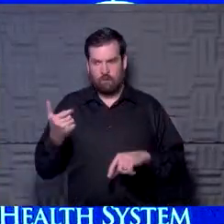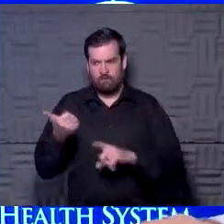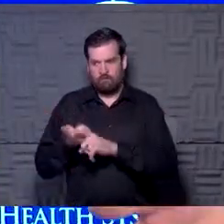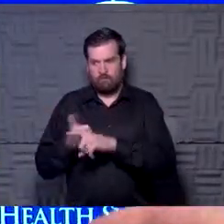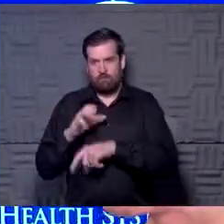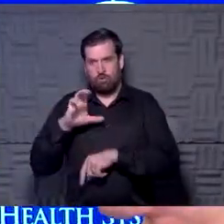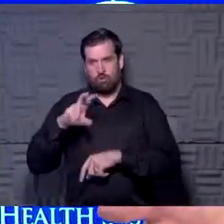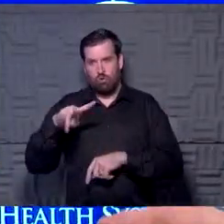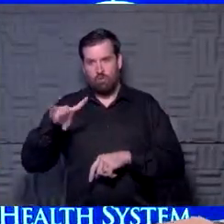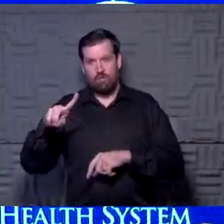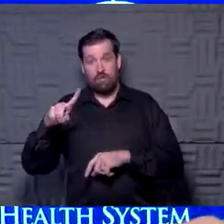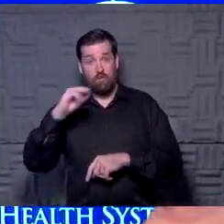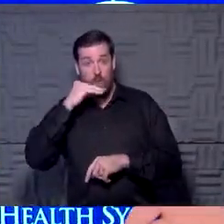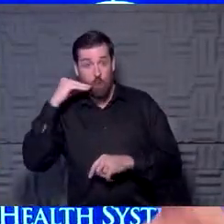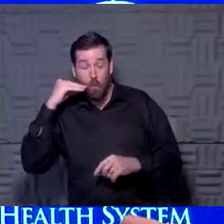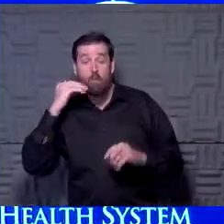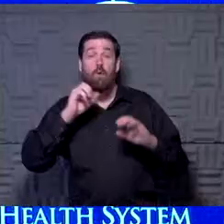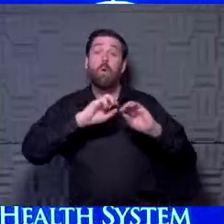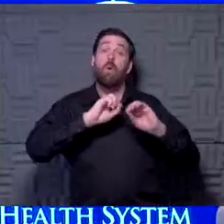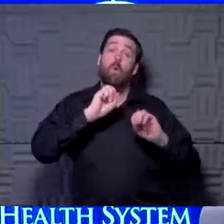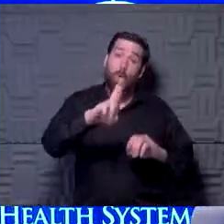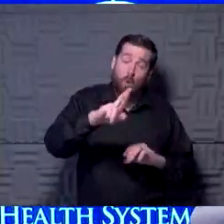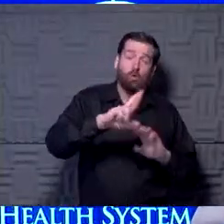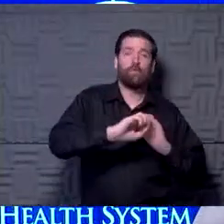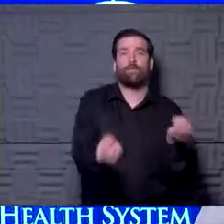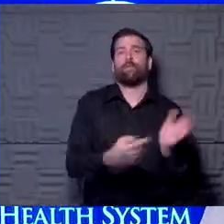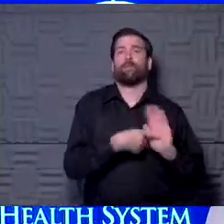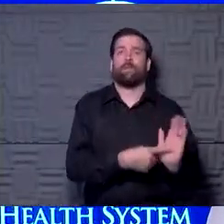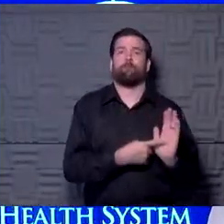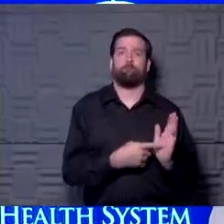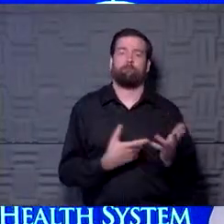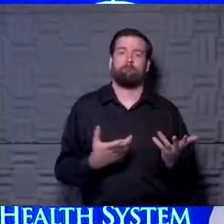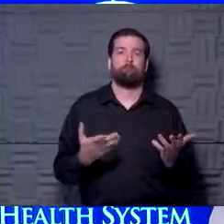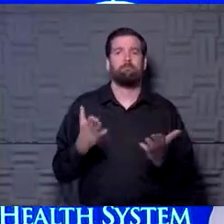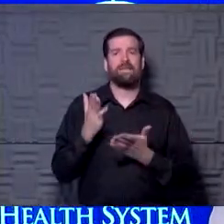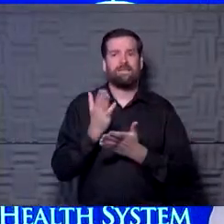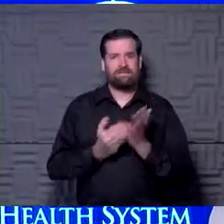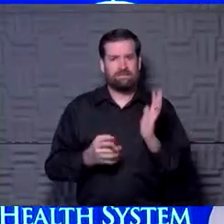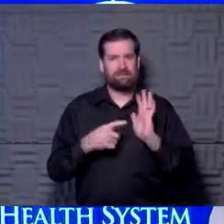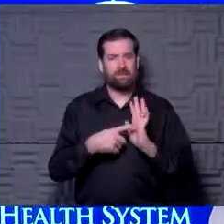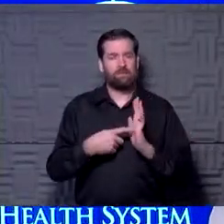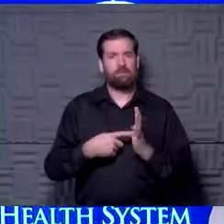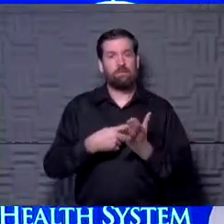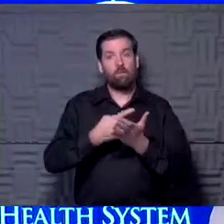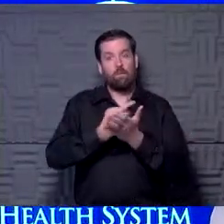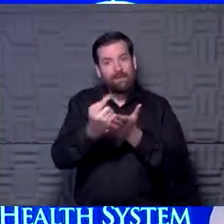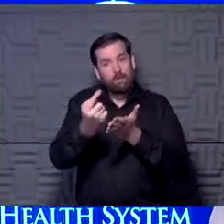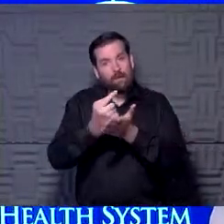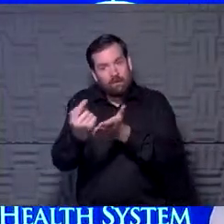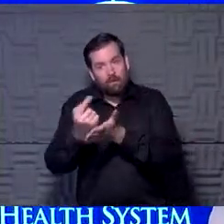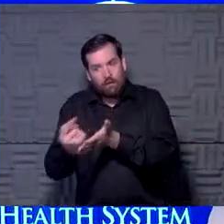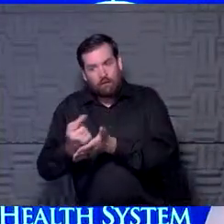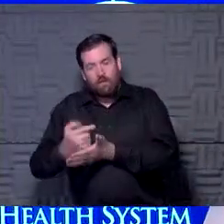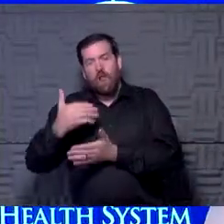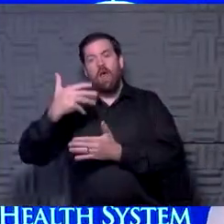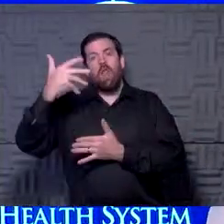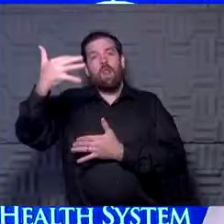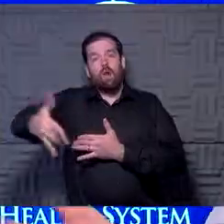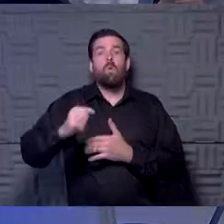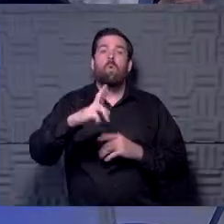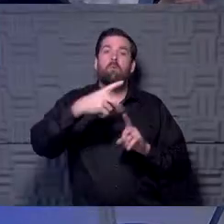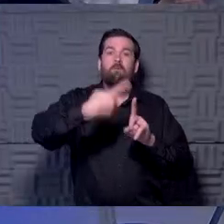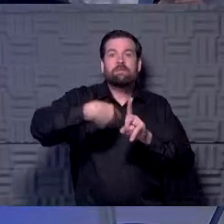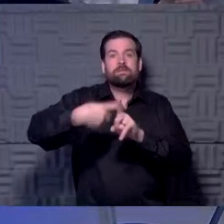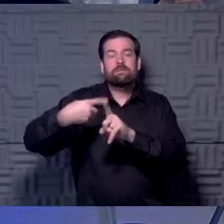and may have been even asymptomatic initially. Some of these symptoms are emerging weeks and months later. It's not that you have,